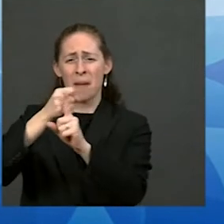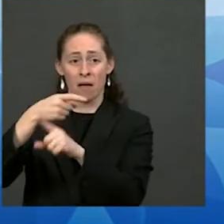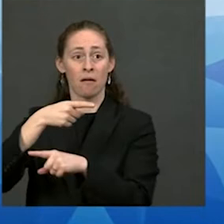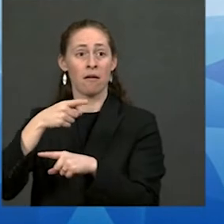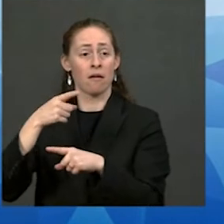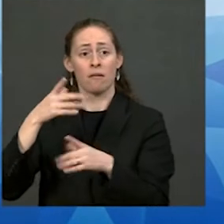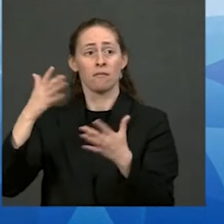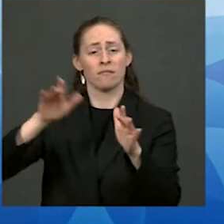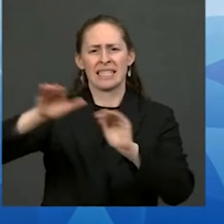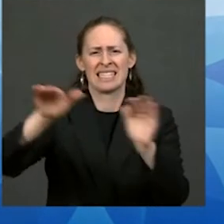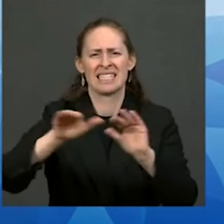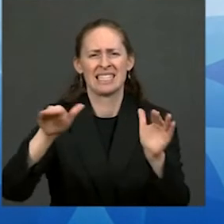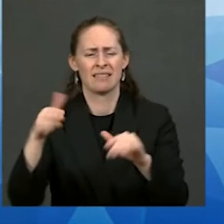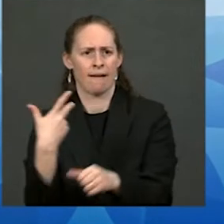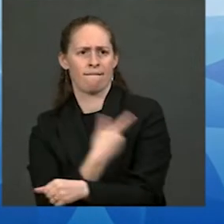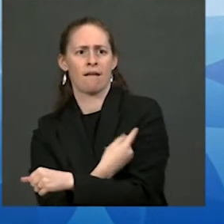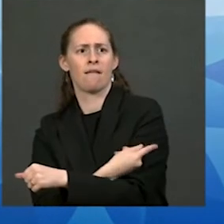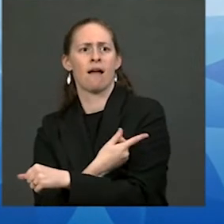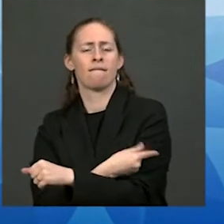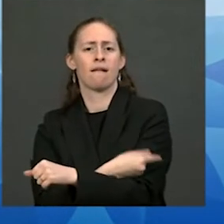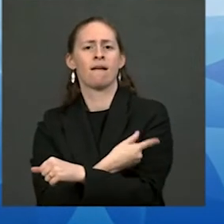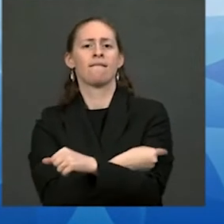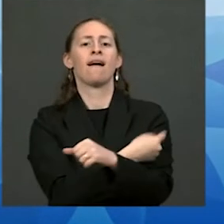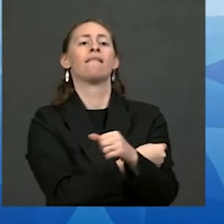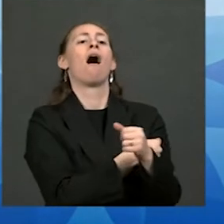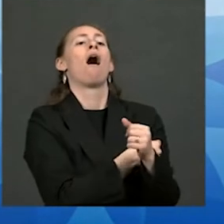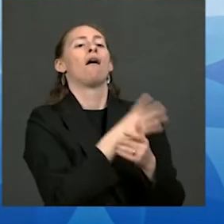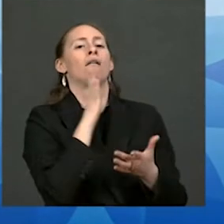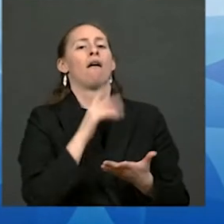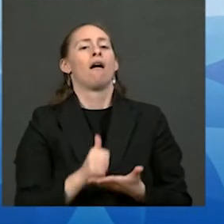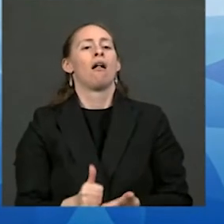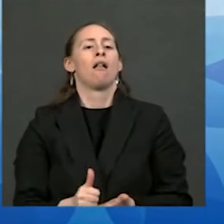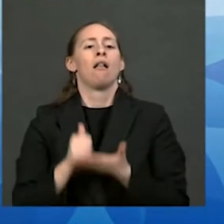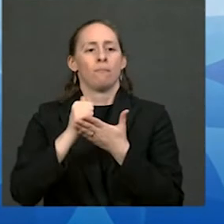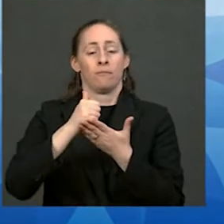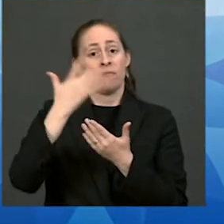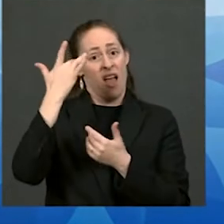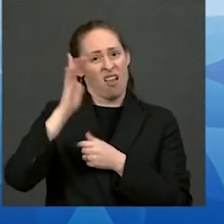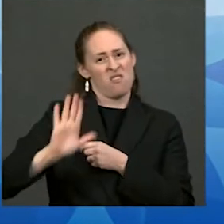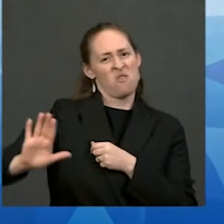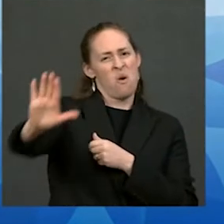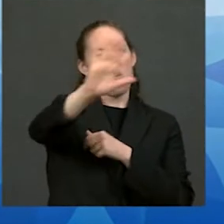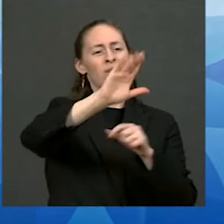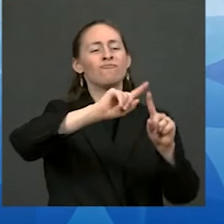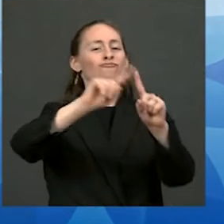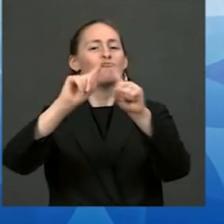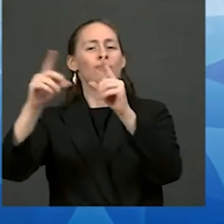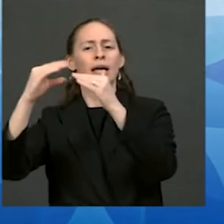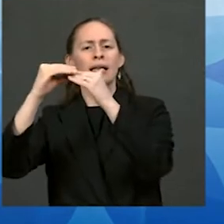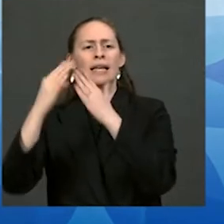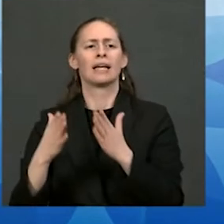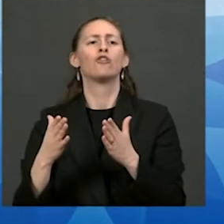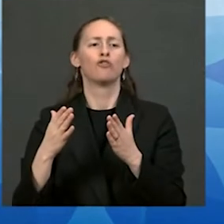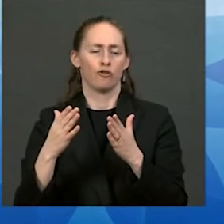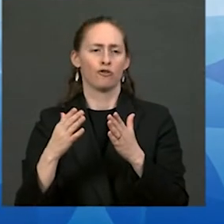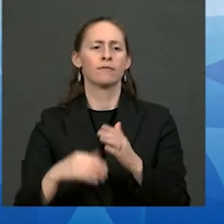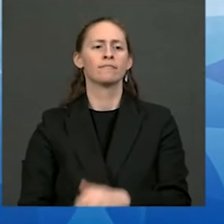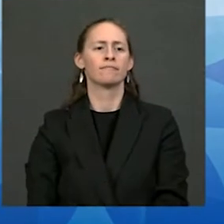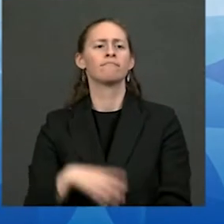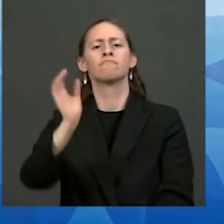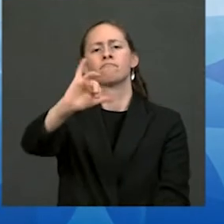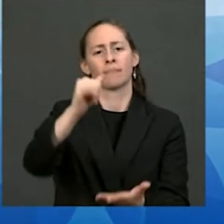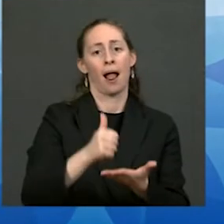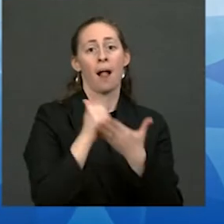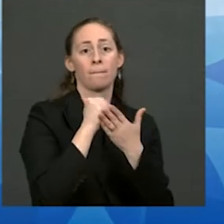that success has a lot to do with tribal leadership but it also has to do with the American Rescue Plan which included over